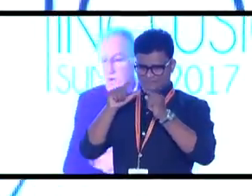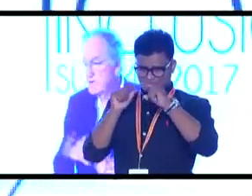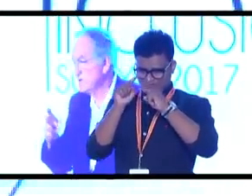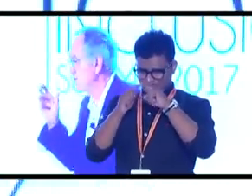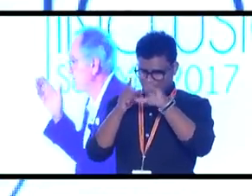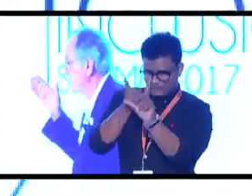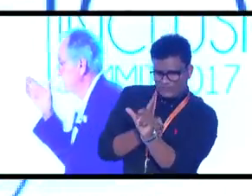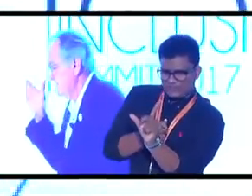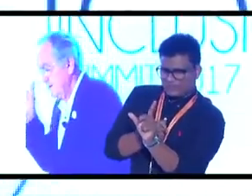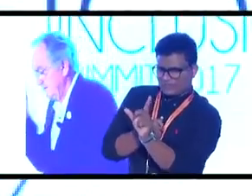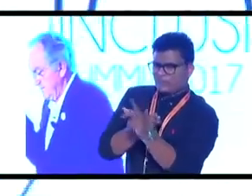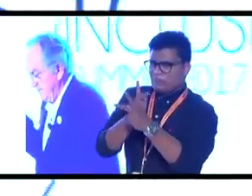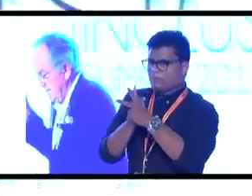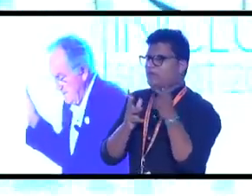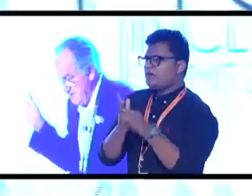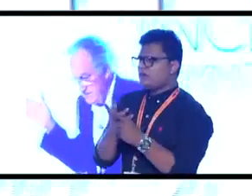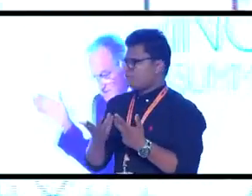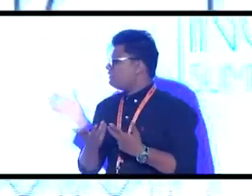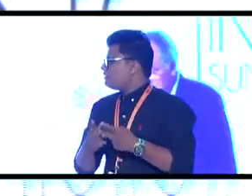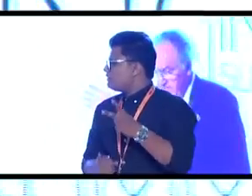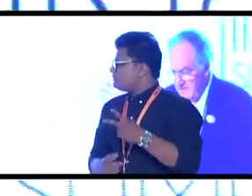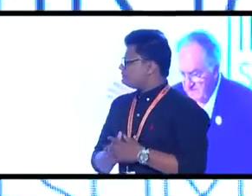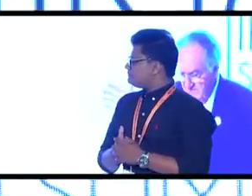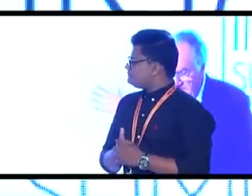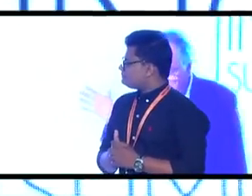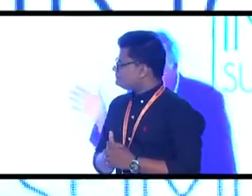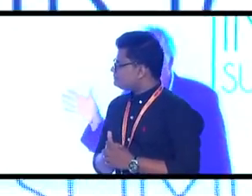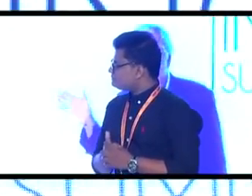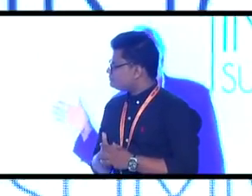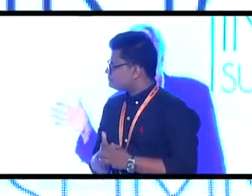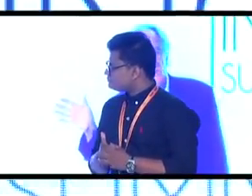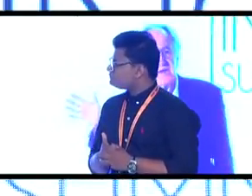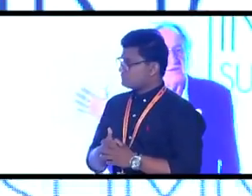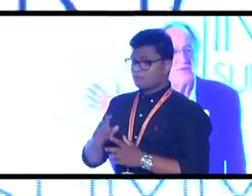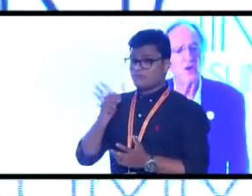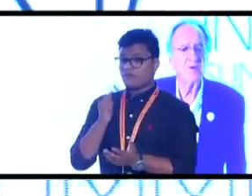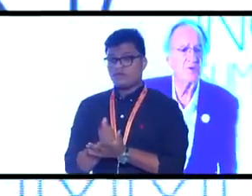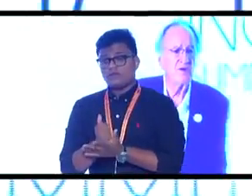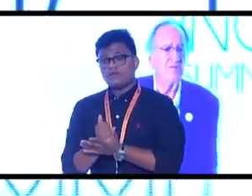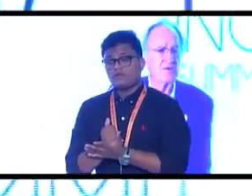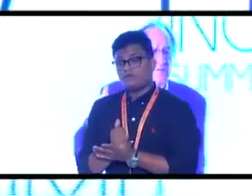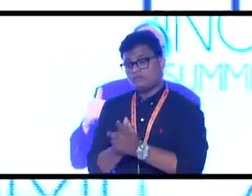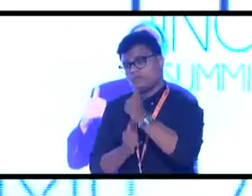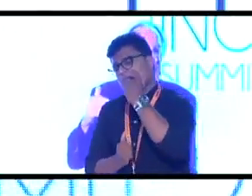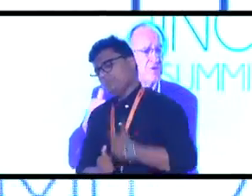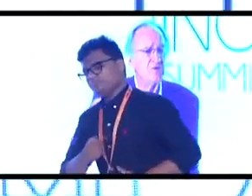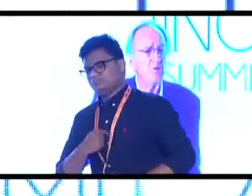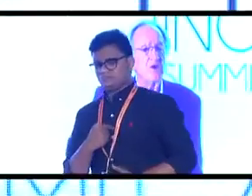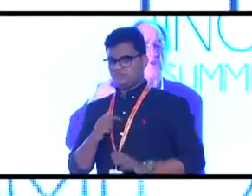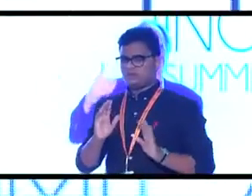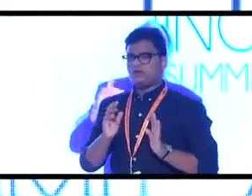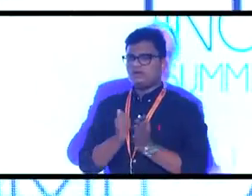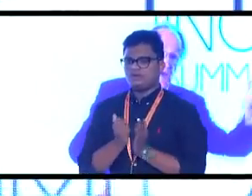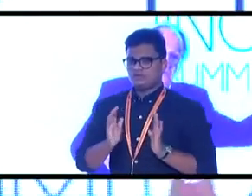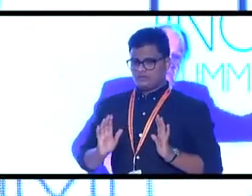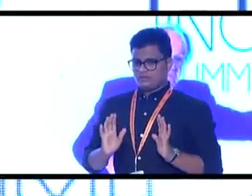barriers to what this young woman said about being yourself and following your dreams and being able to do